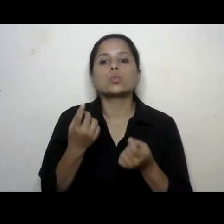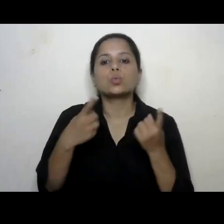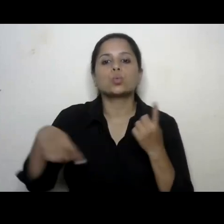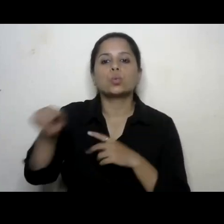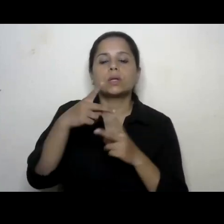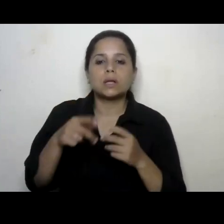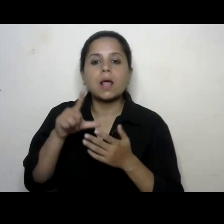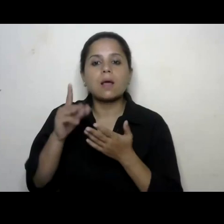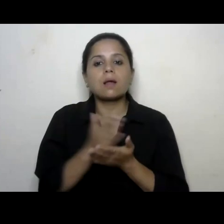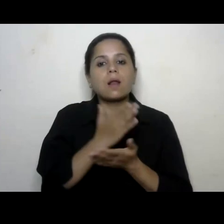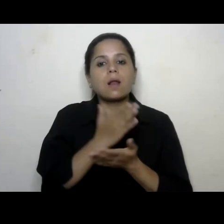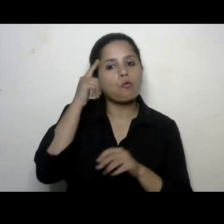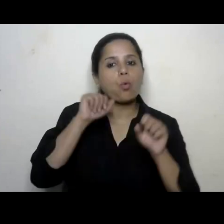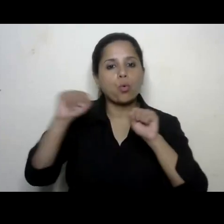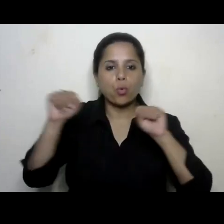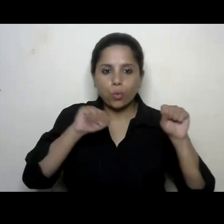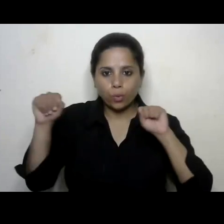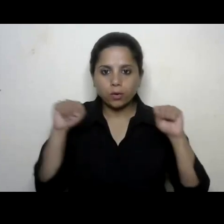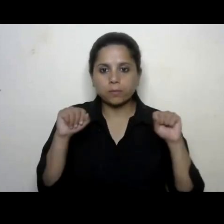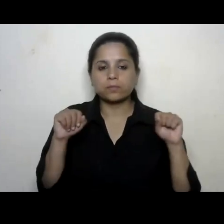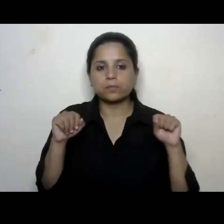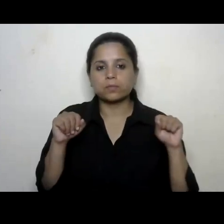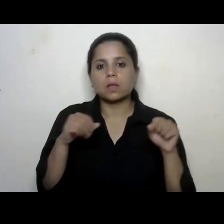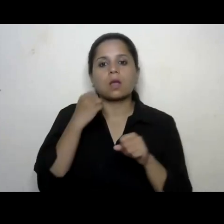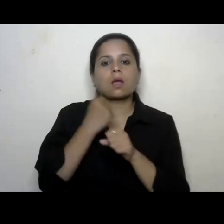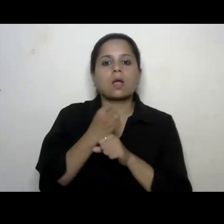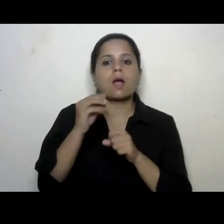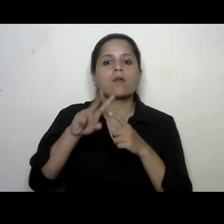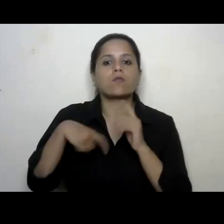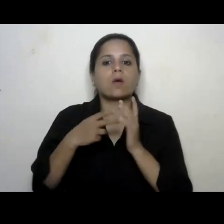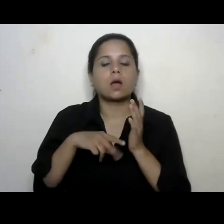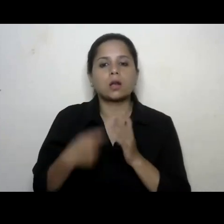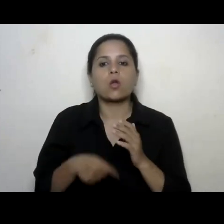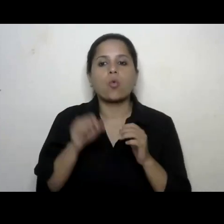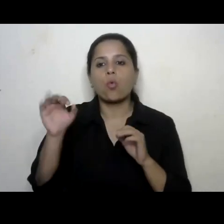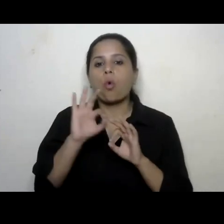library from the digital library governor's official portal